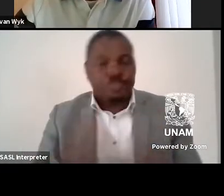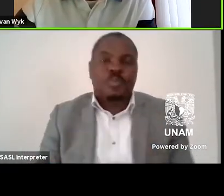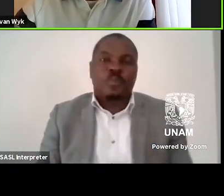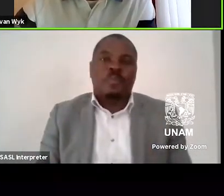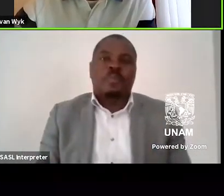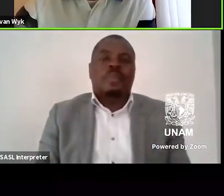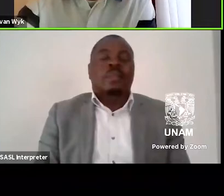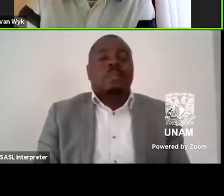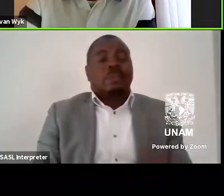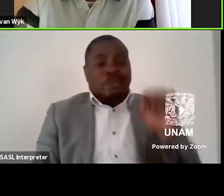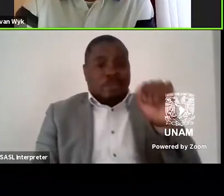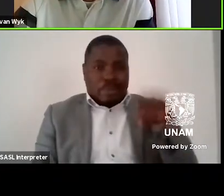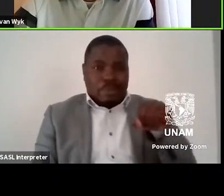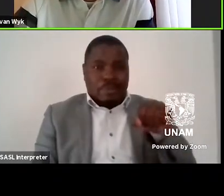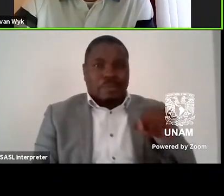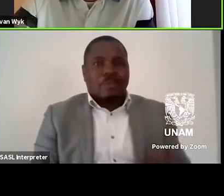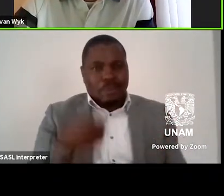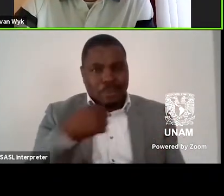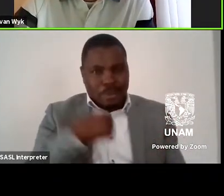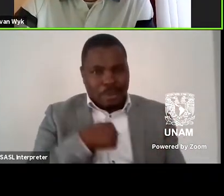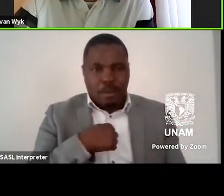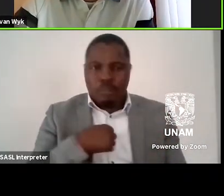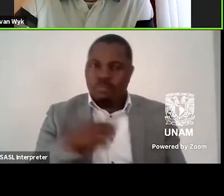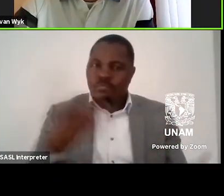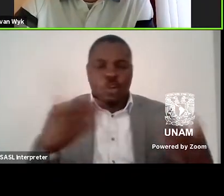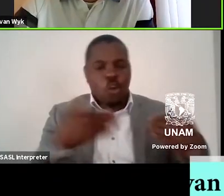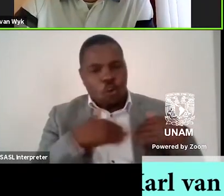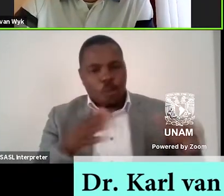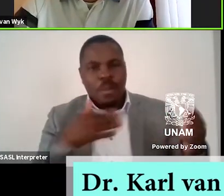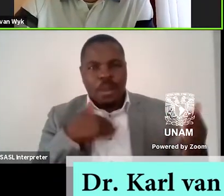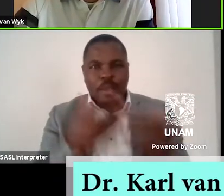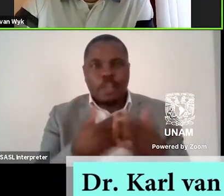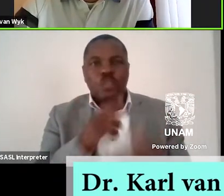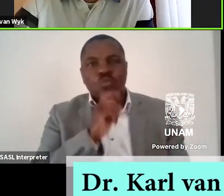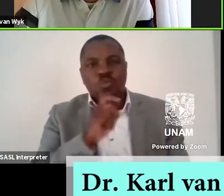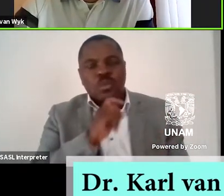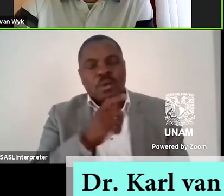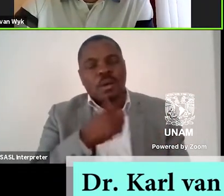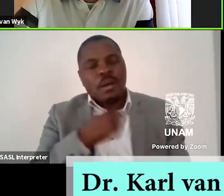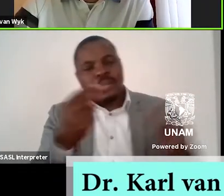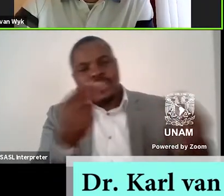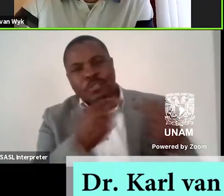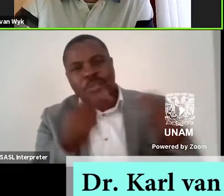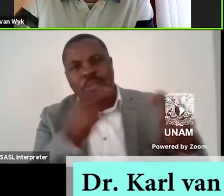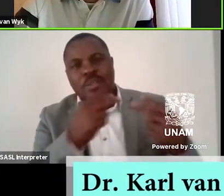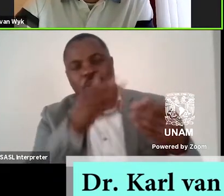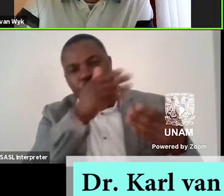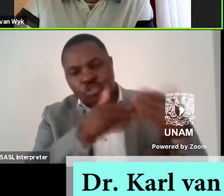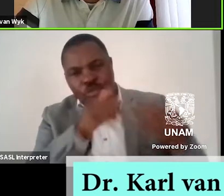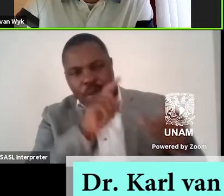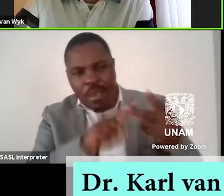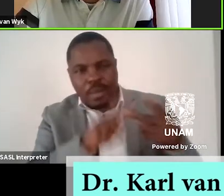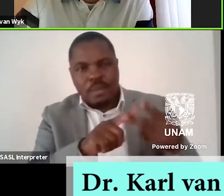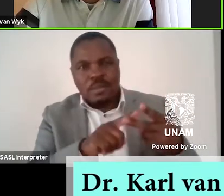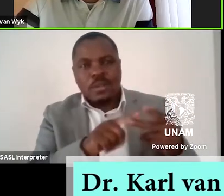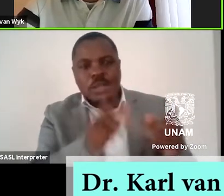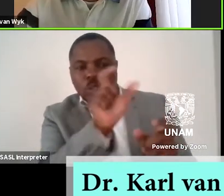Yeah, I'm quite open to using the word revisionist history, and it's a term that I use as well. I'm quite